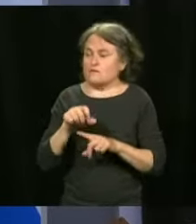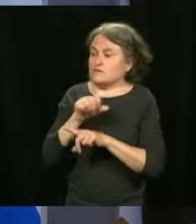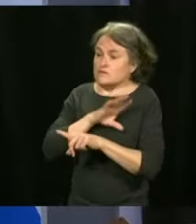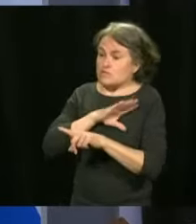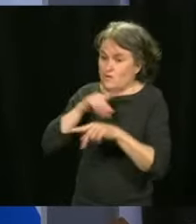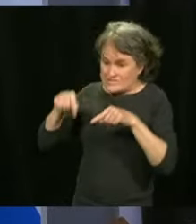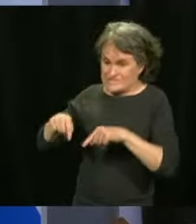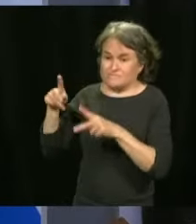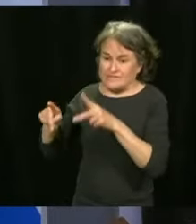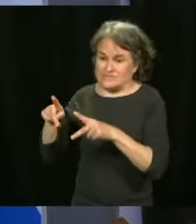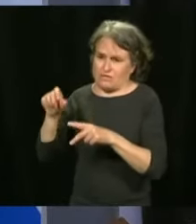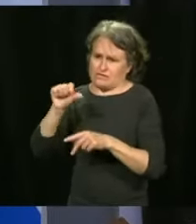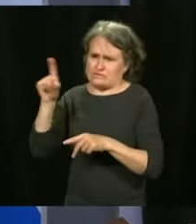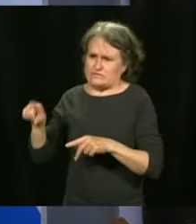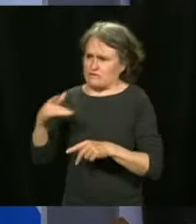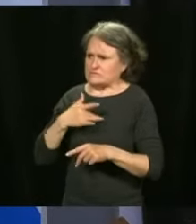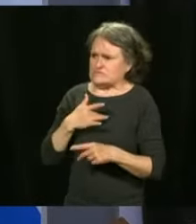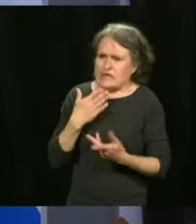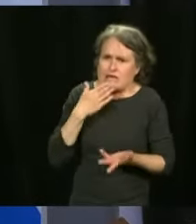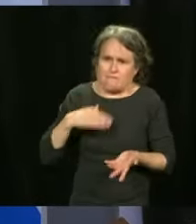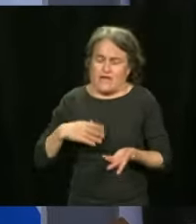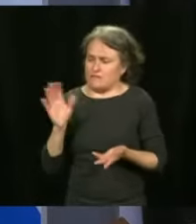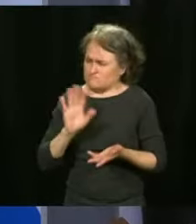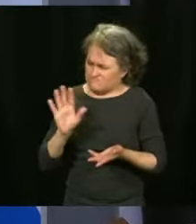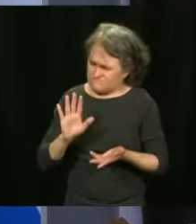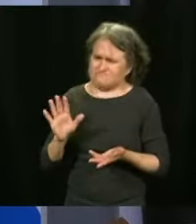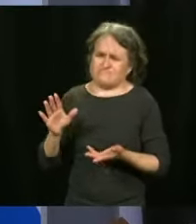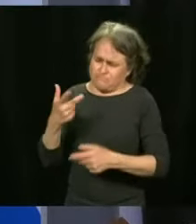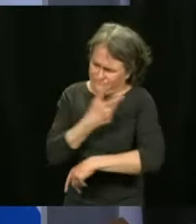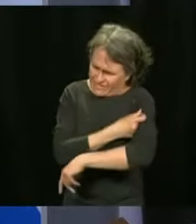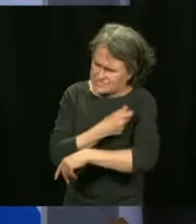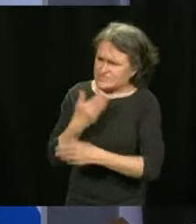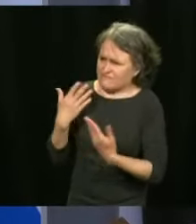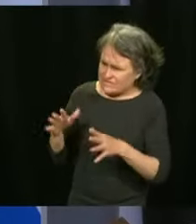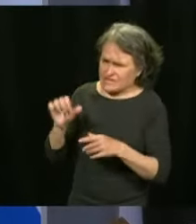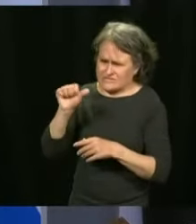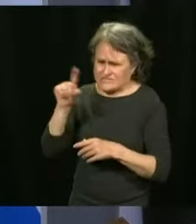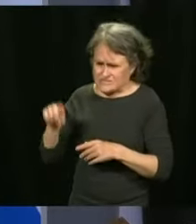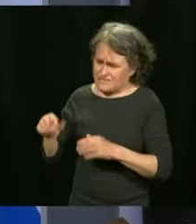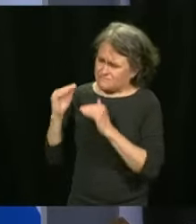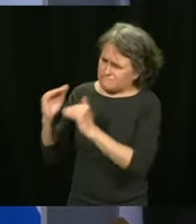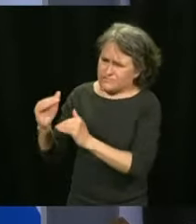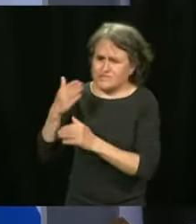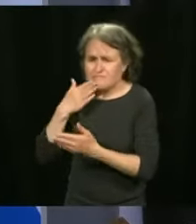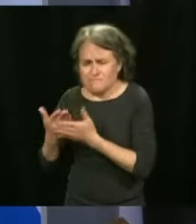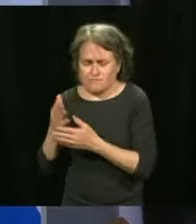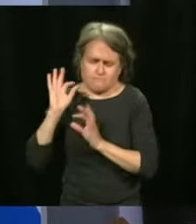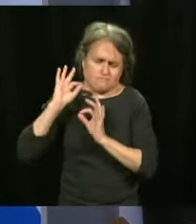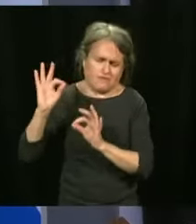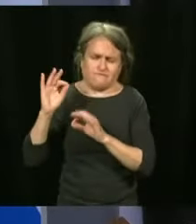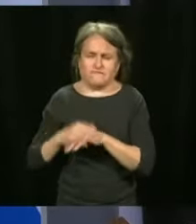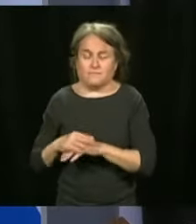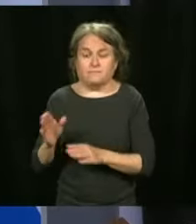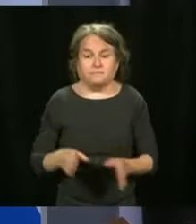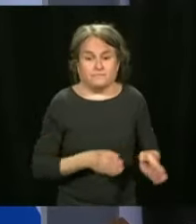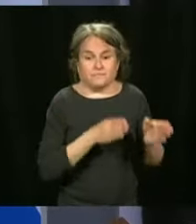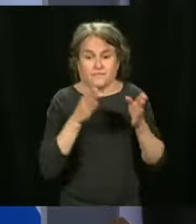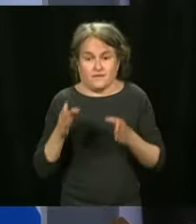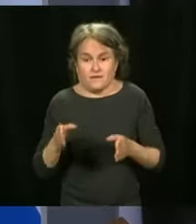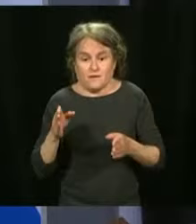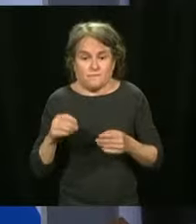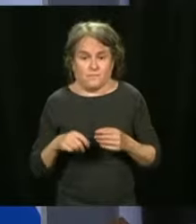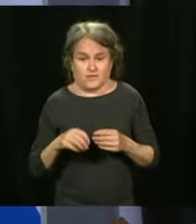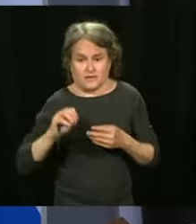feel bad about this. Now, for Moderna, in the studies currently, when it comes to the question of the third dose,